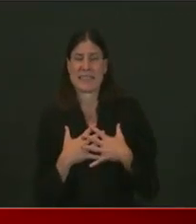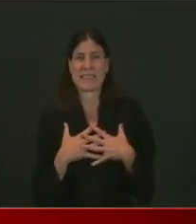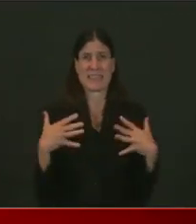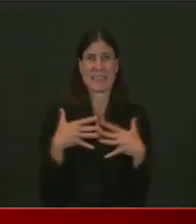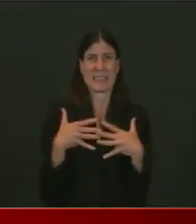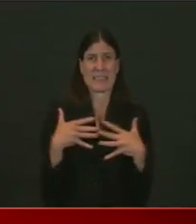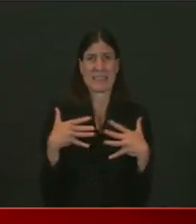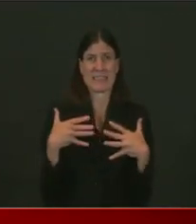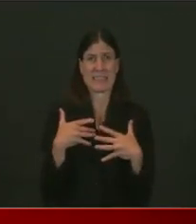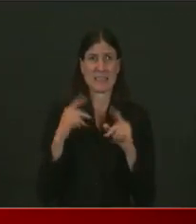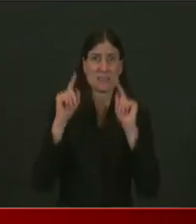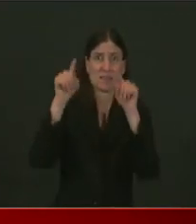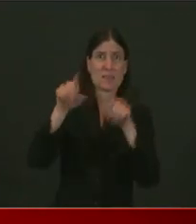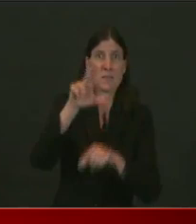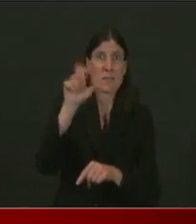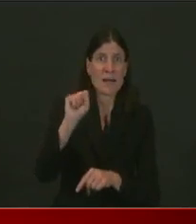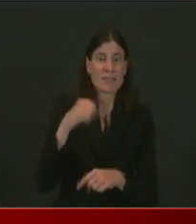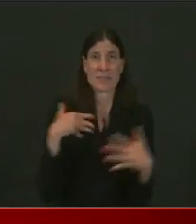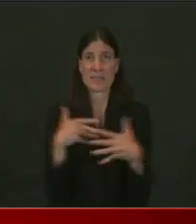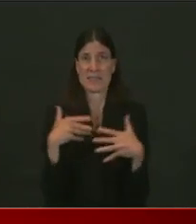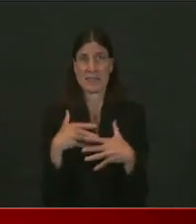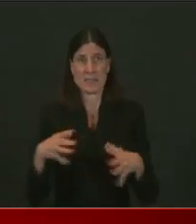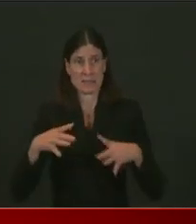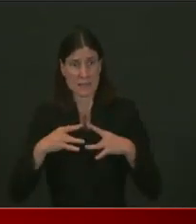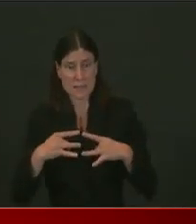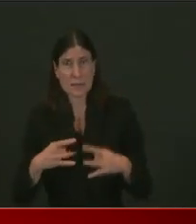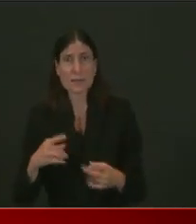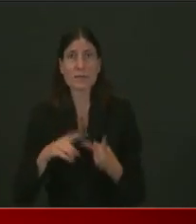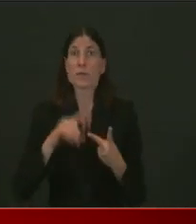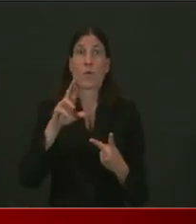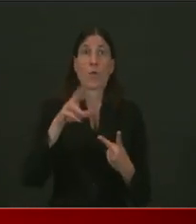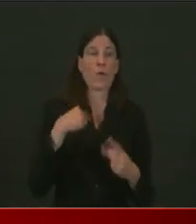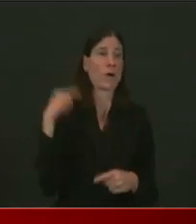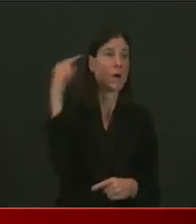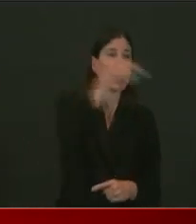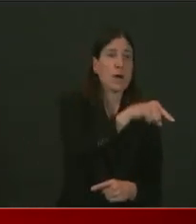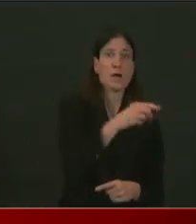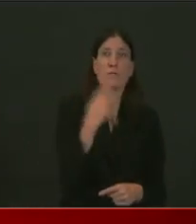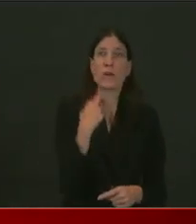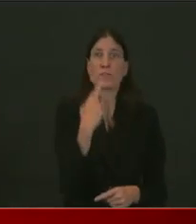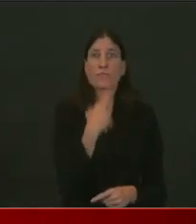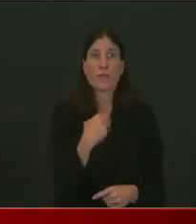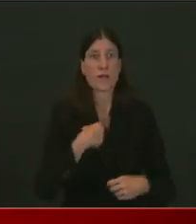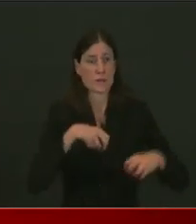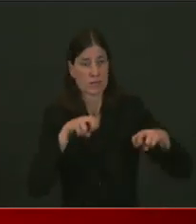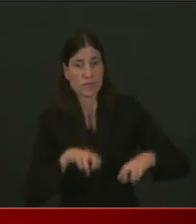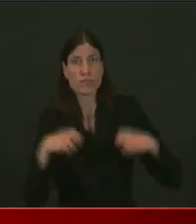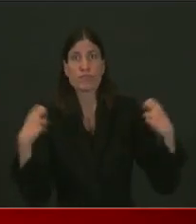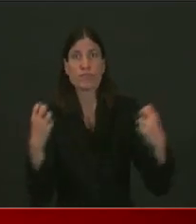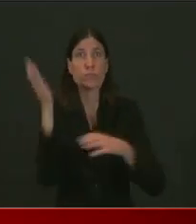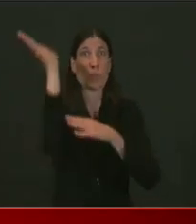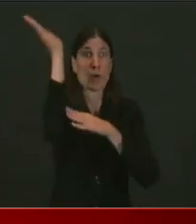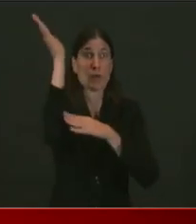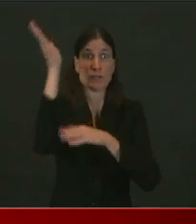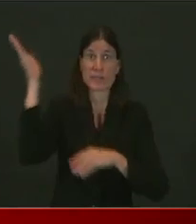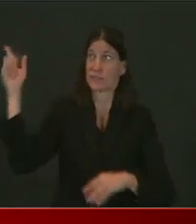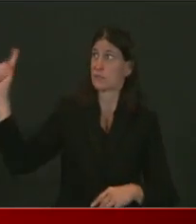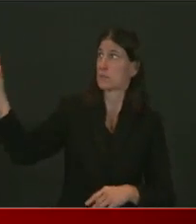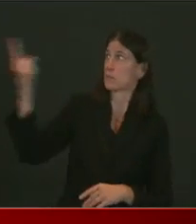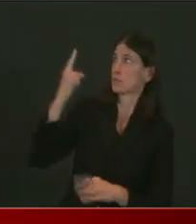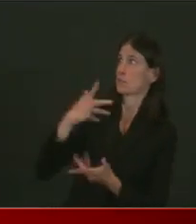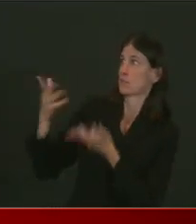more we test waiters, waitresses, haircutters, and get a feel for the prevalence of the disease,